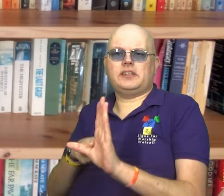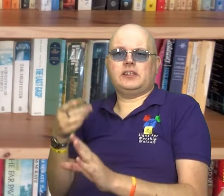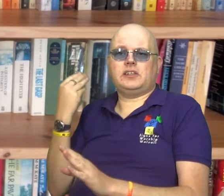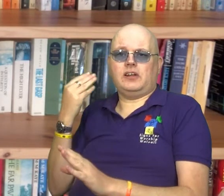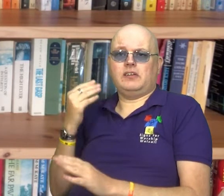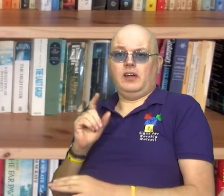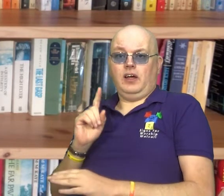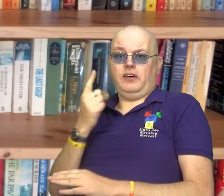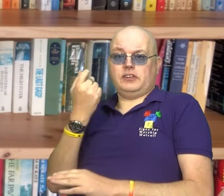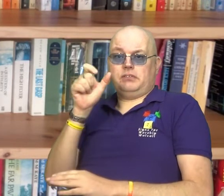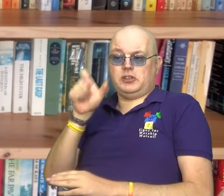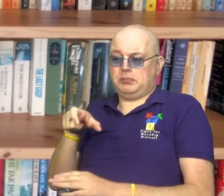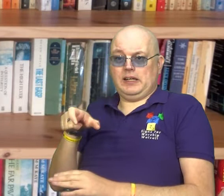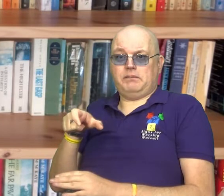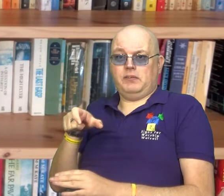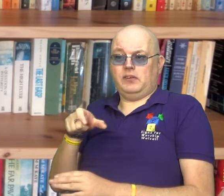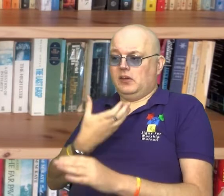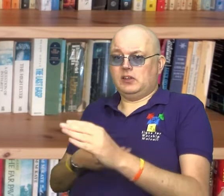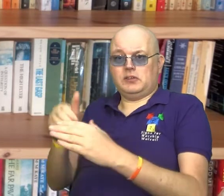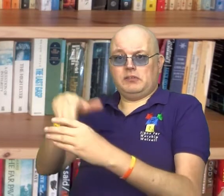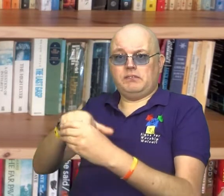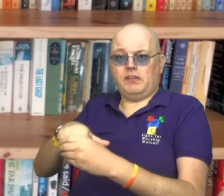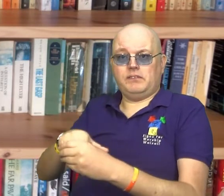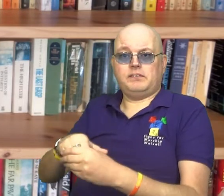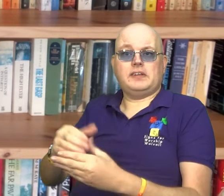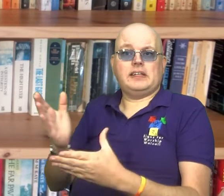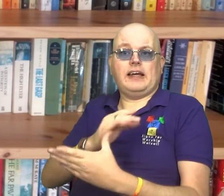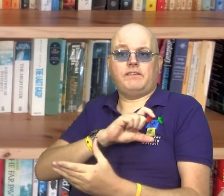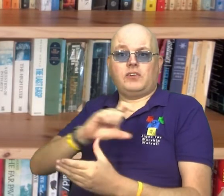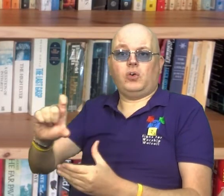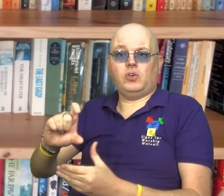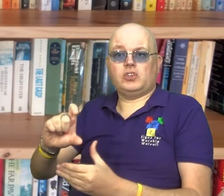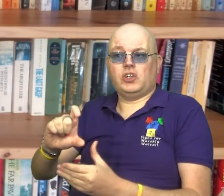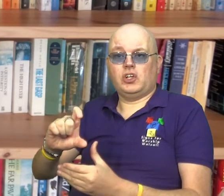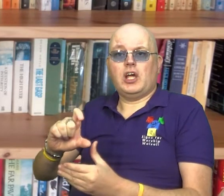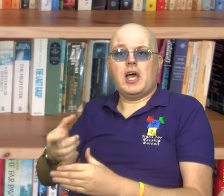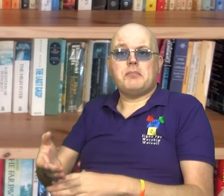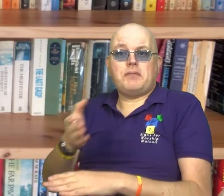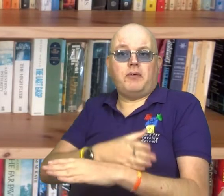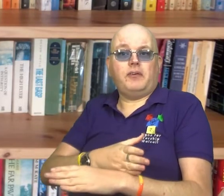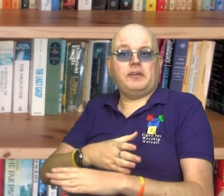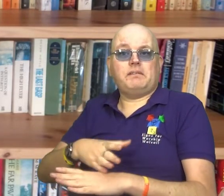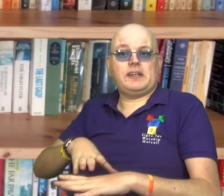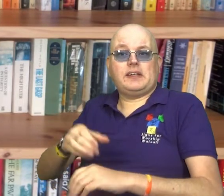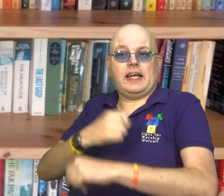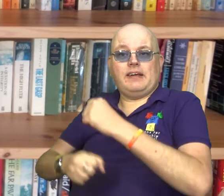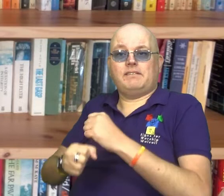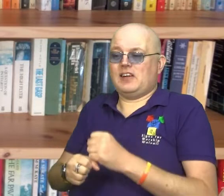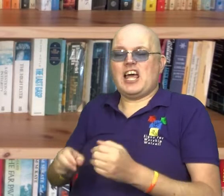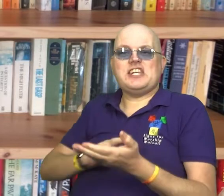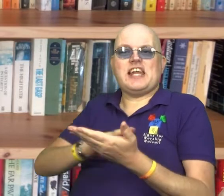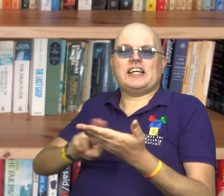I was one of the first people to be able to go on an Alpha course when it started to become a big national course.